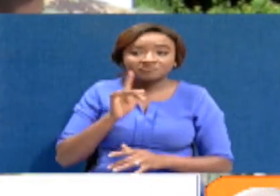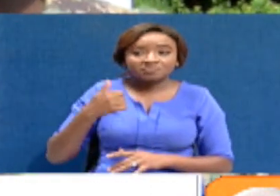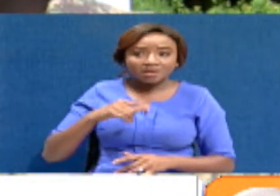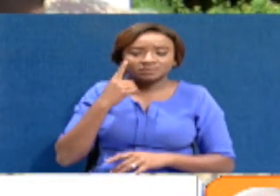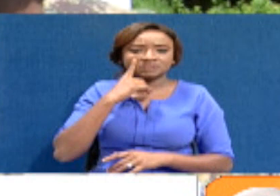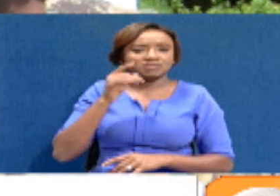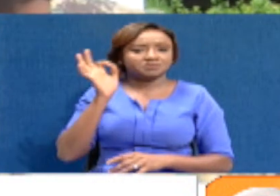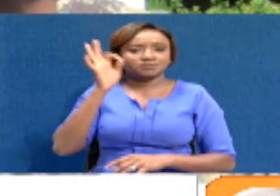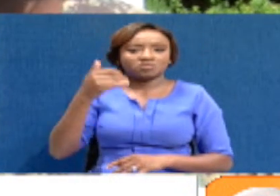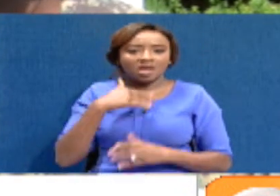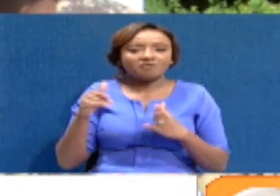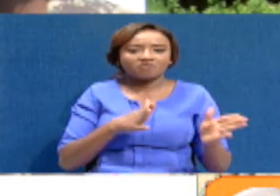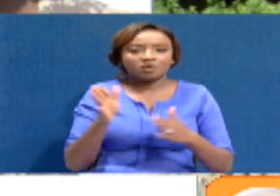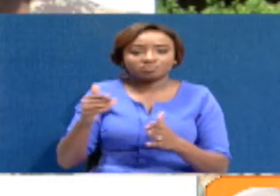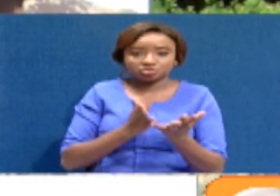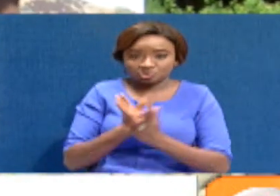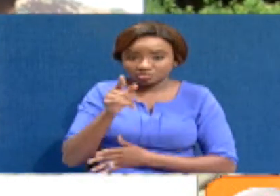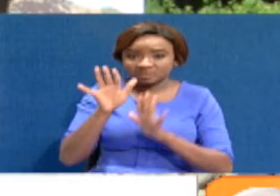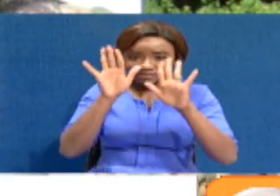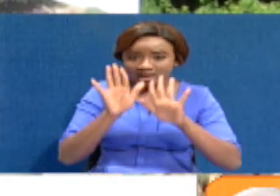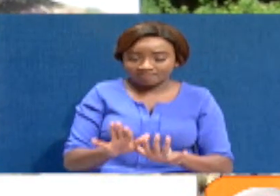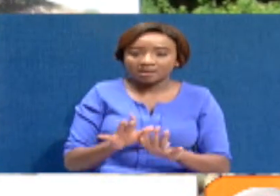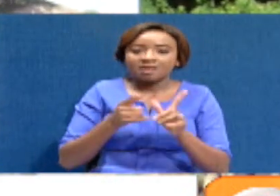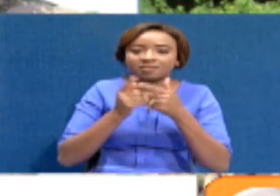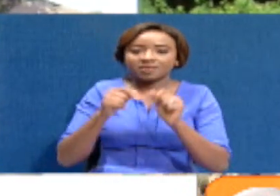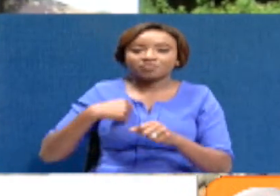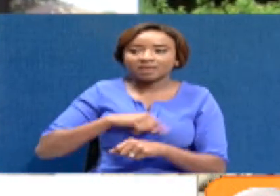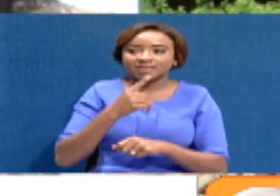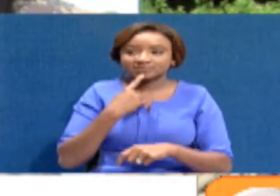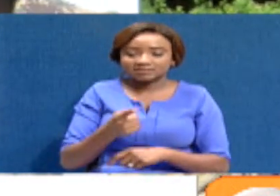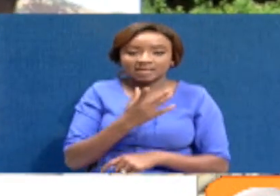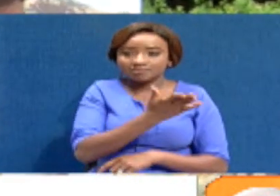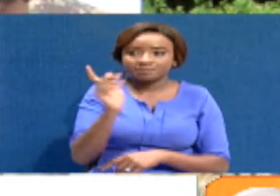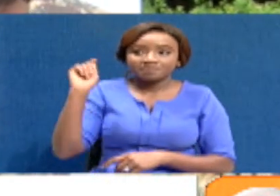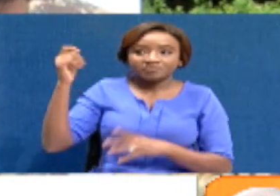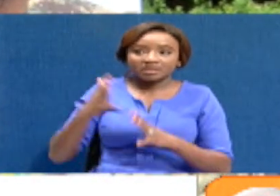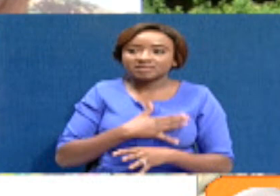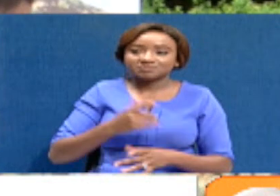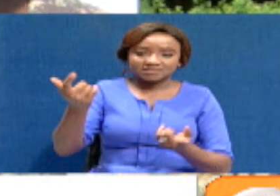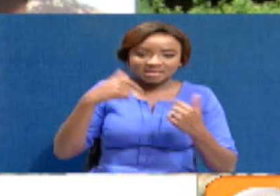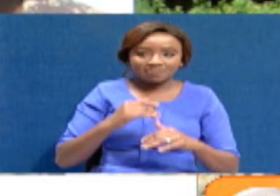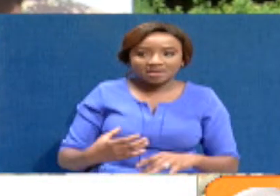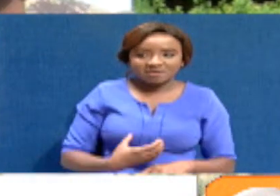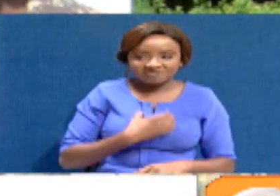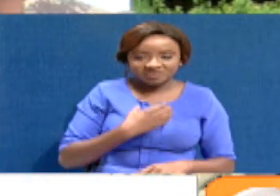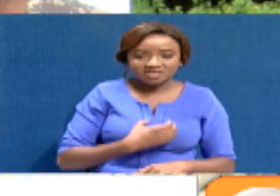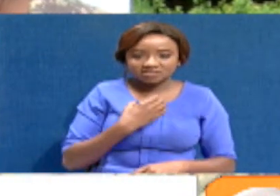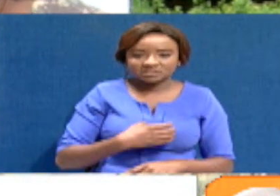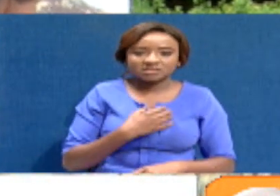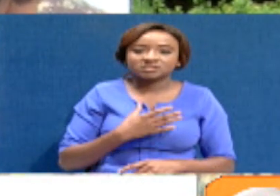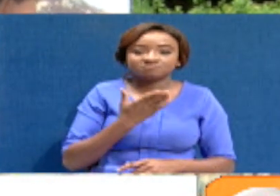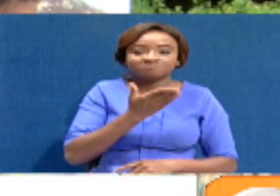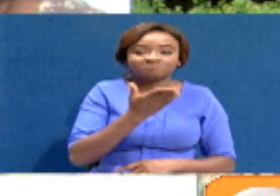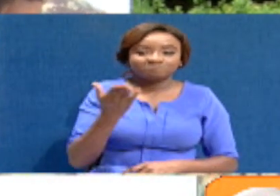we have an opportunity through this campaign to be able to tell Kenyans, come and visit your parks. There's a lot more than